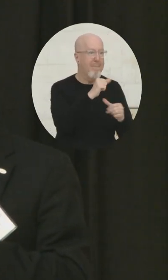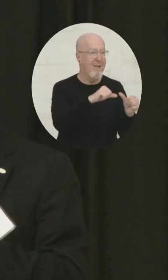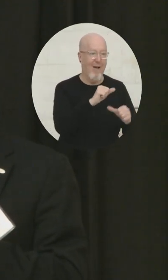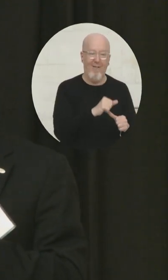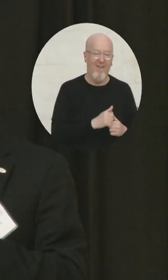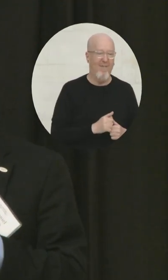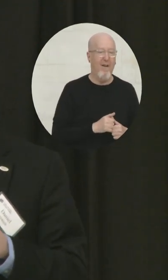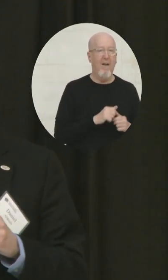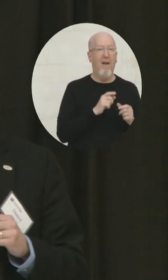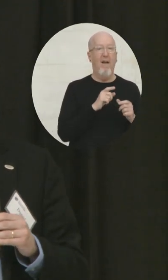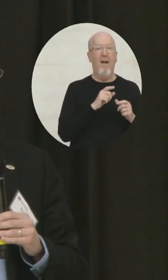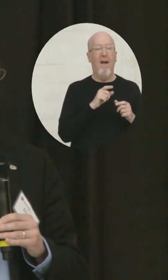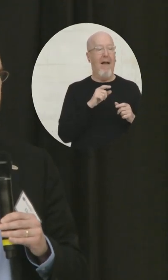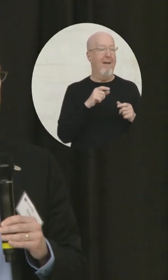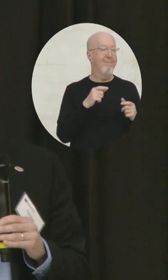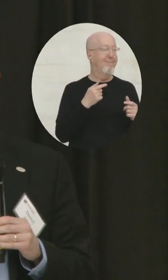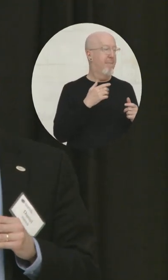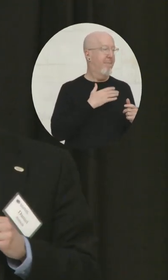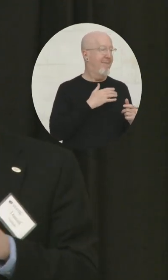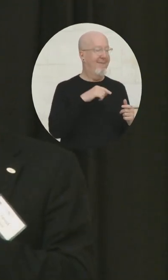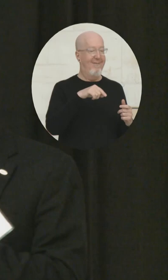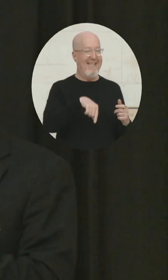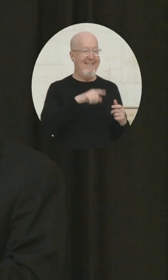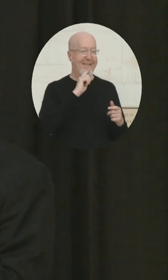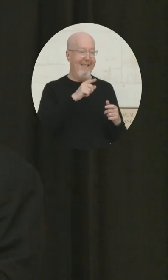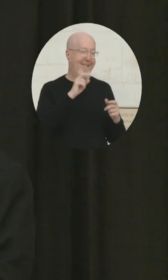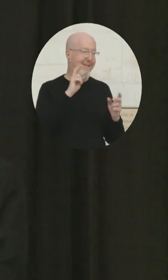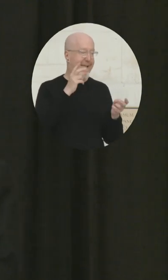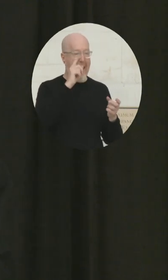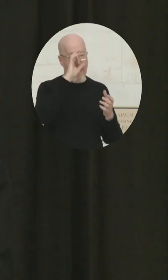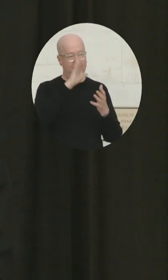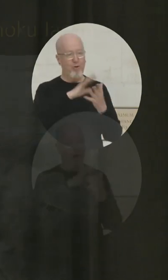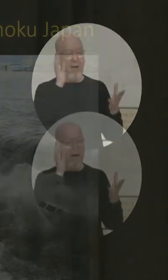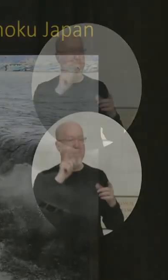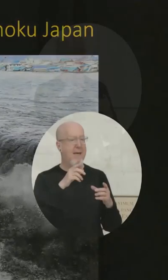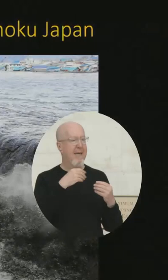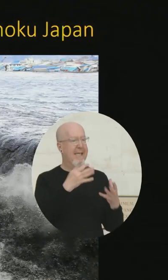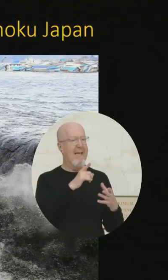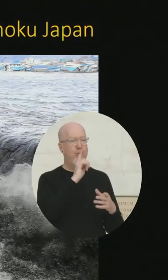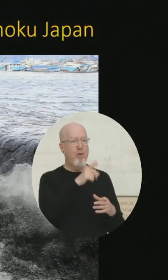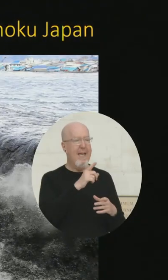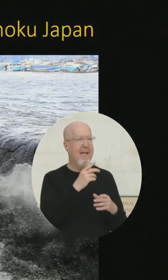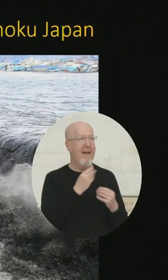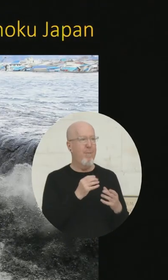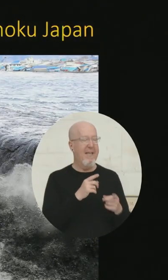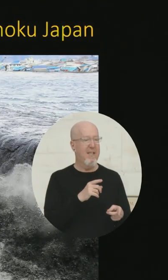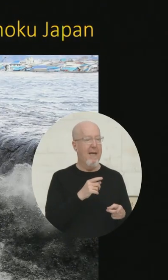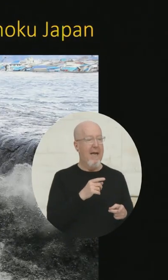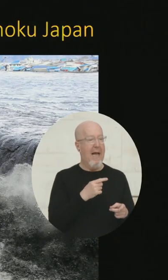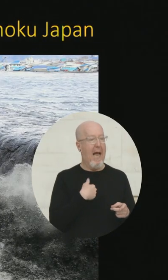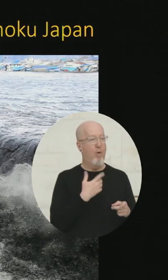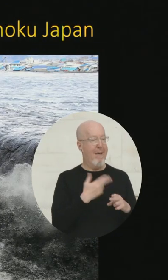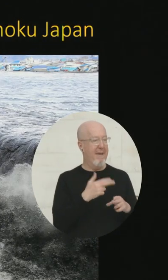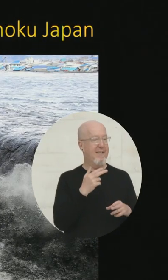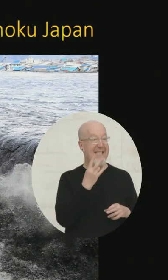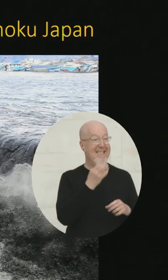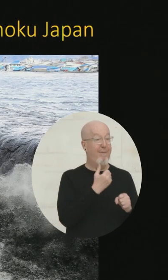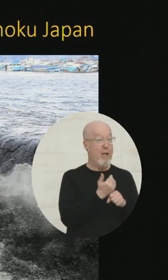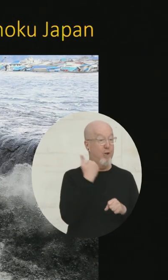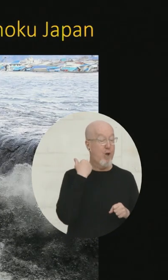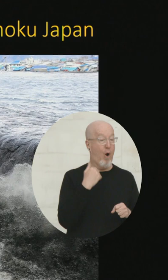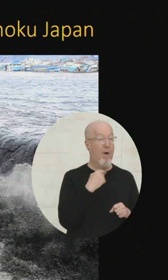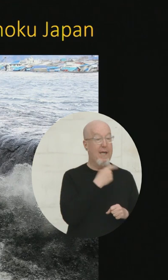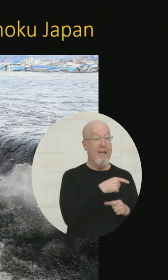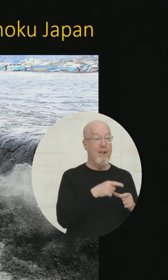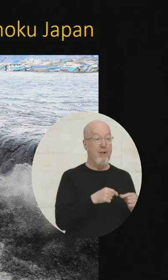This is all kind of abstract right now. I want to give us some real information. We've already mentioned that seven years ago, in Japan,